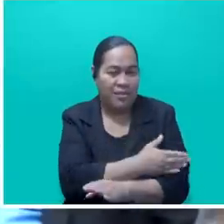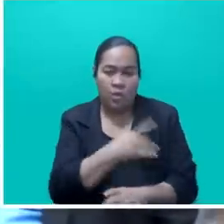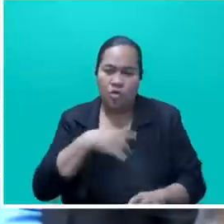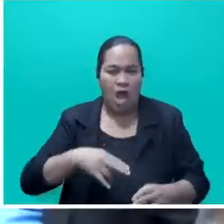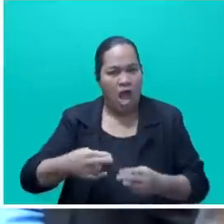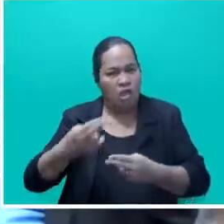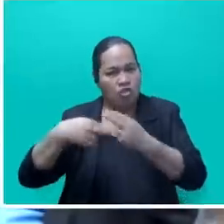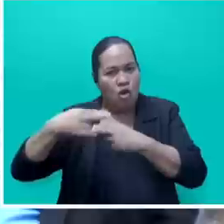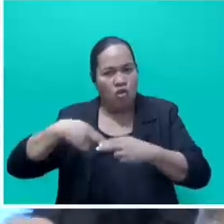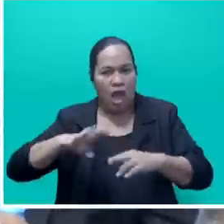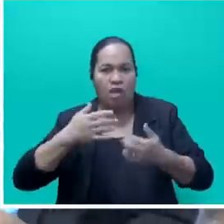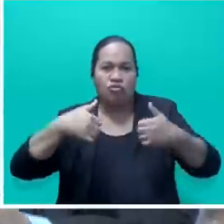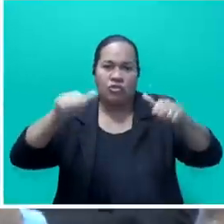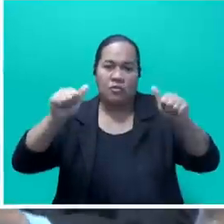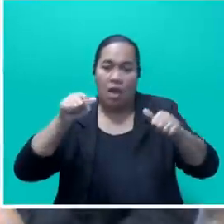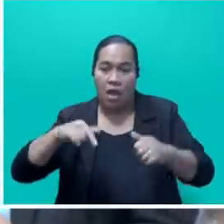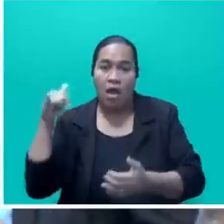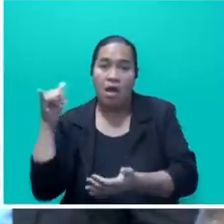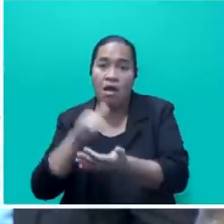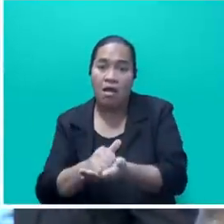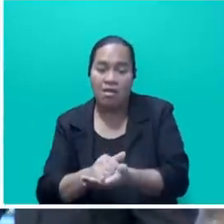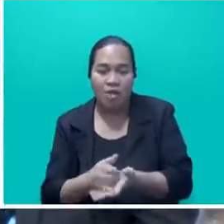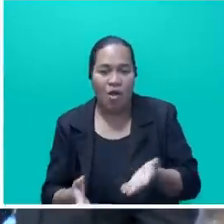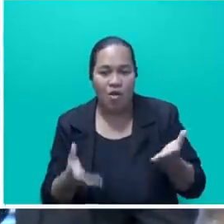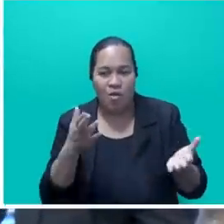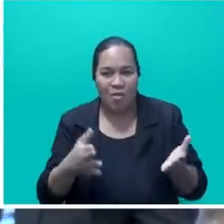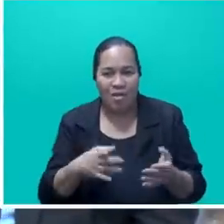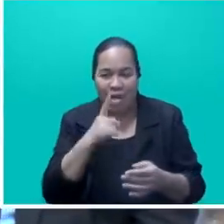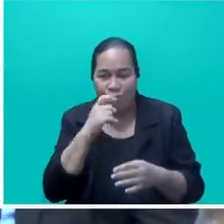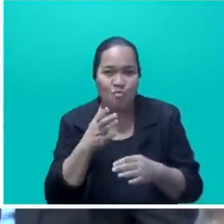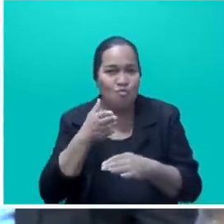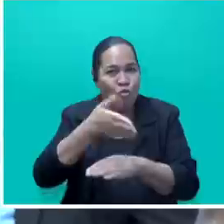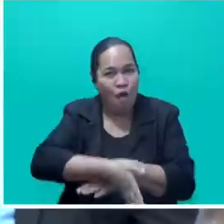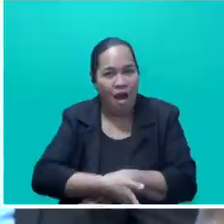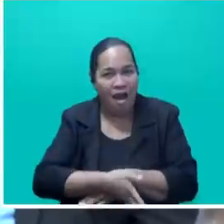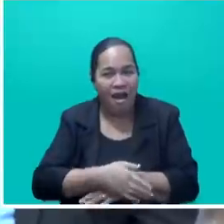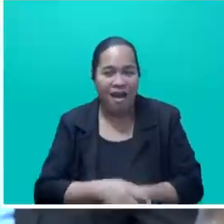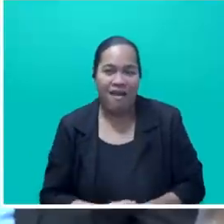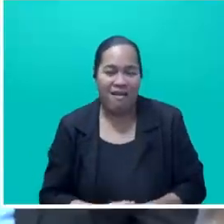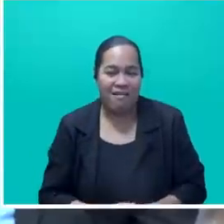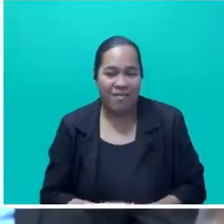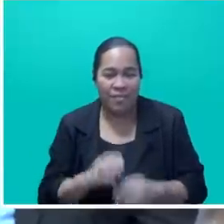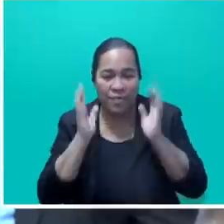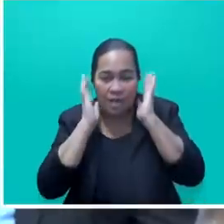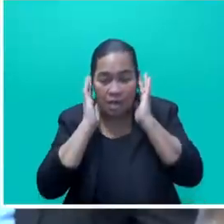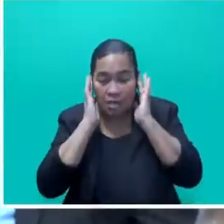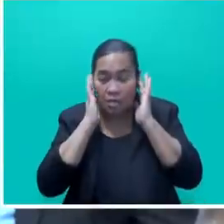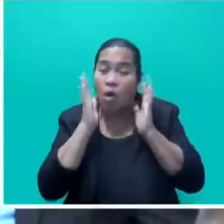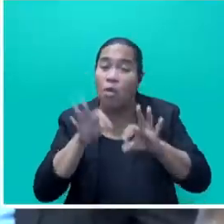as our national airline exceeded any and all expectations. Forward plans, Speaker, Sir?